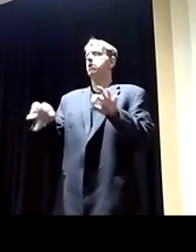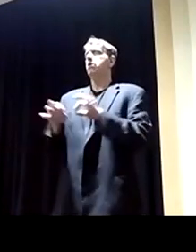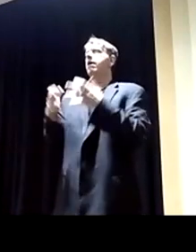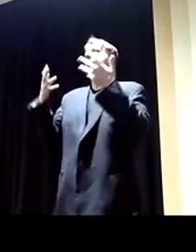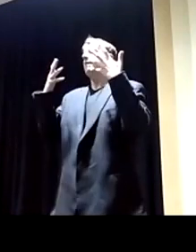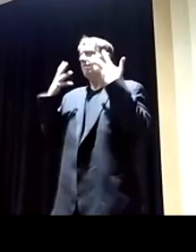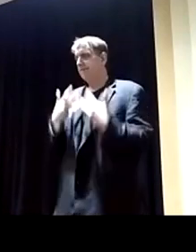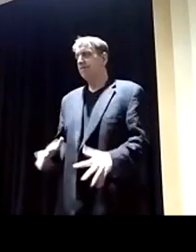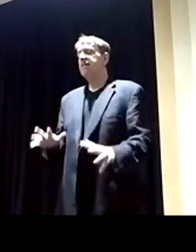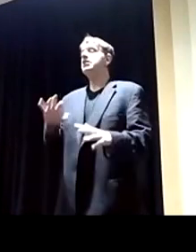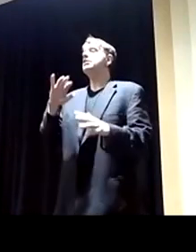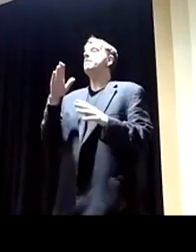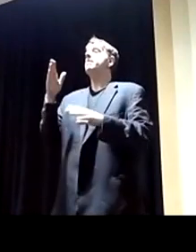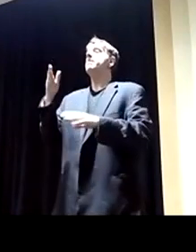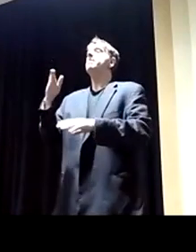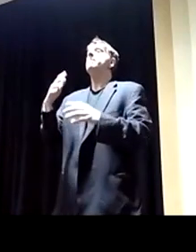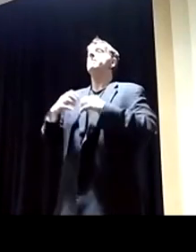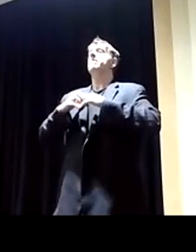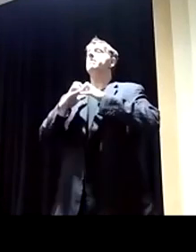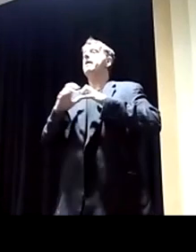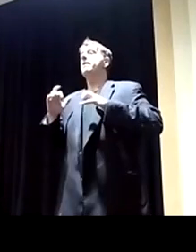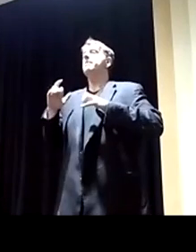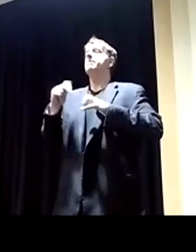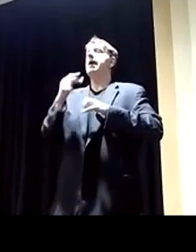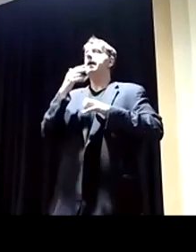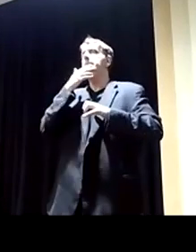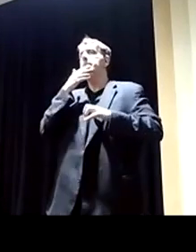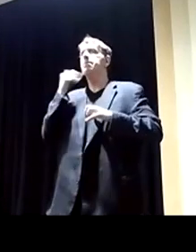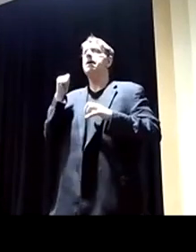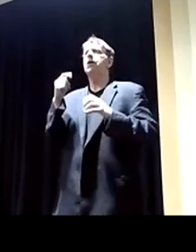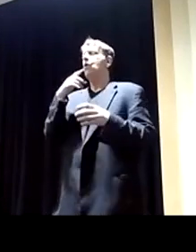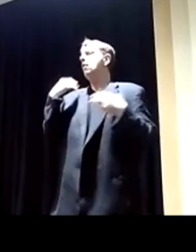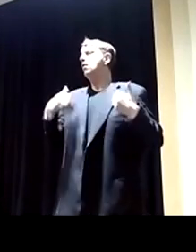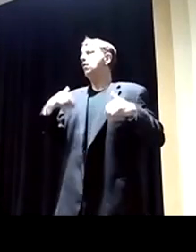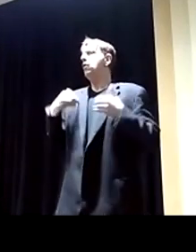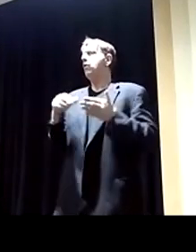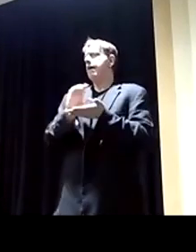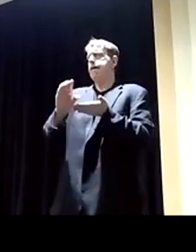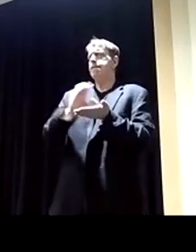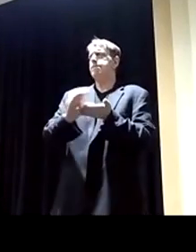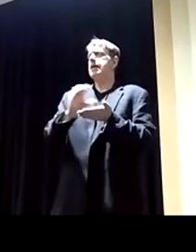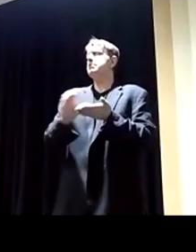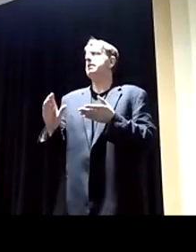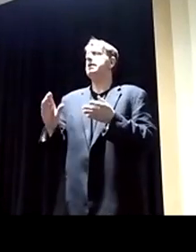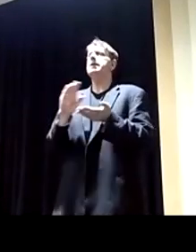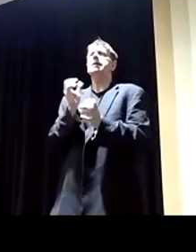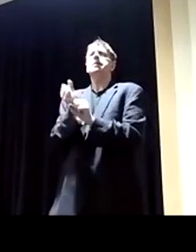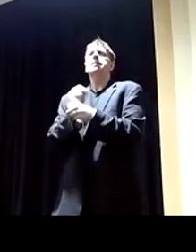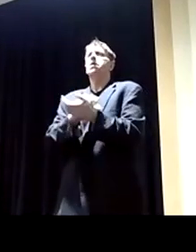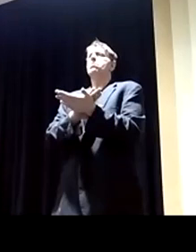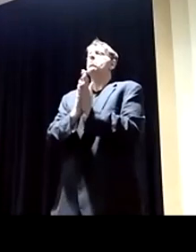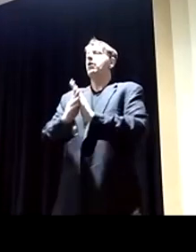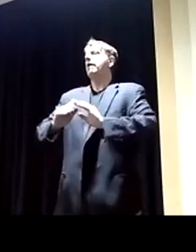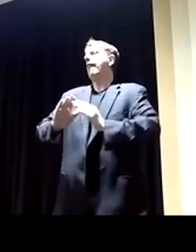Better agenda, which will have historic investments in terms of moving us to a cleaner, greener future.